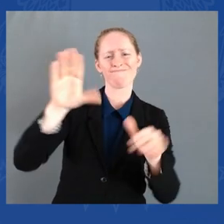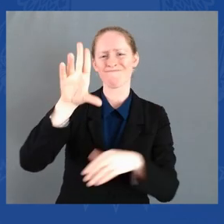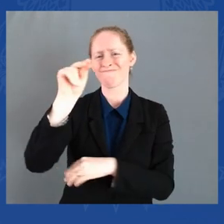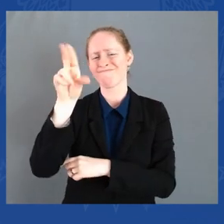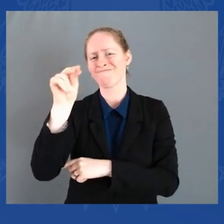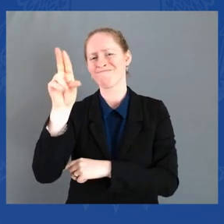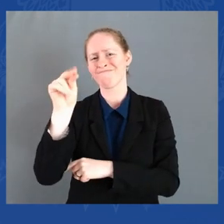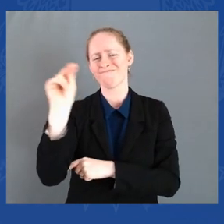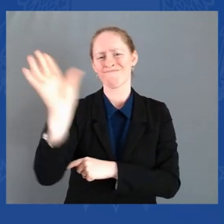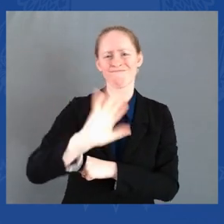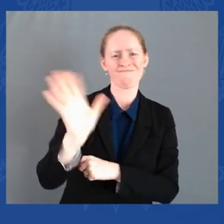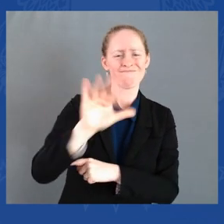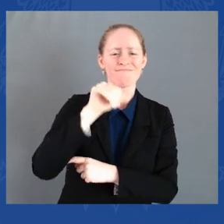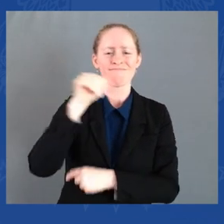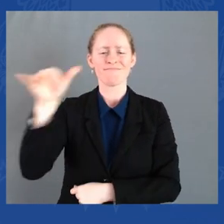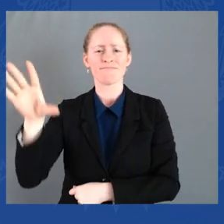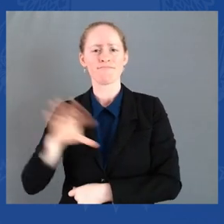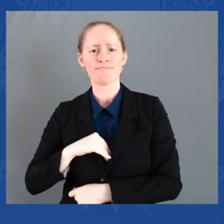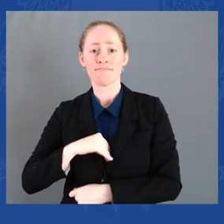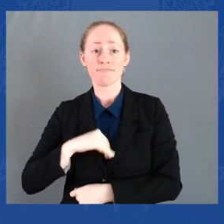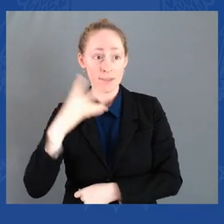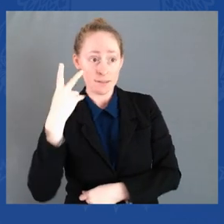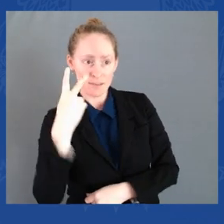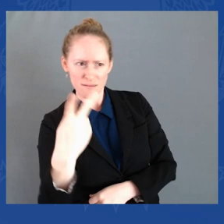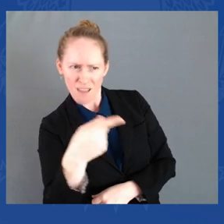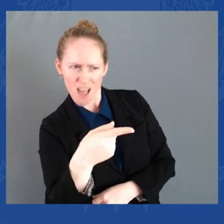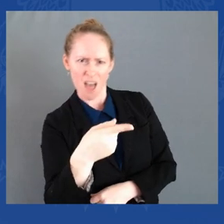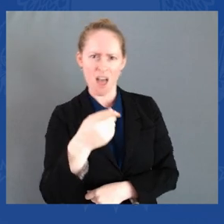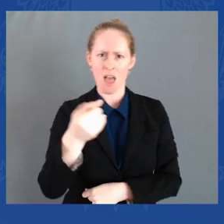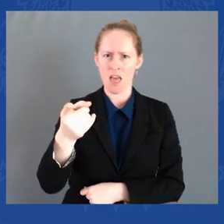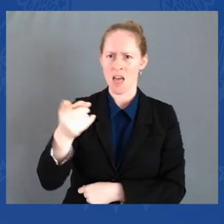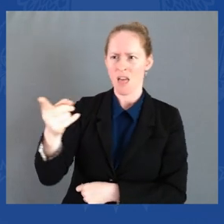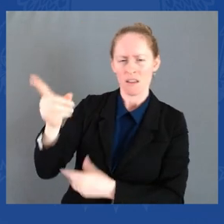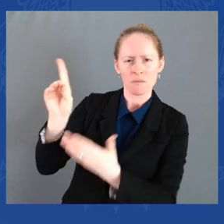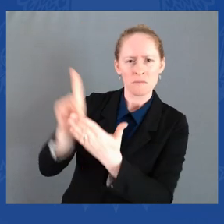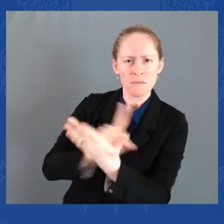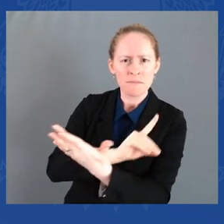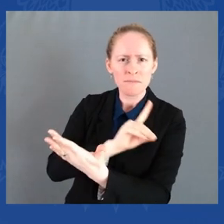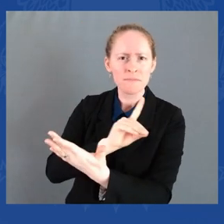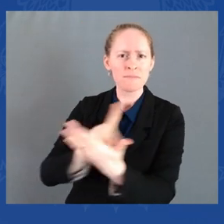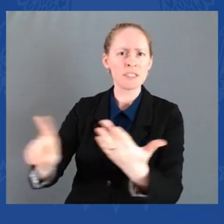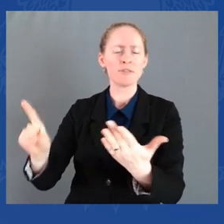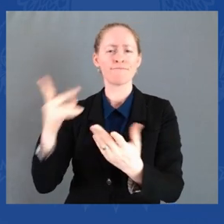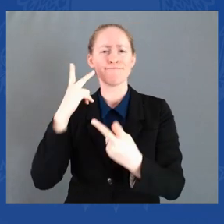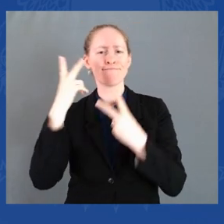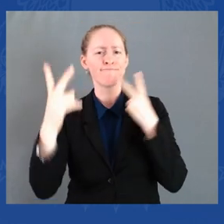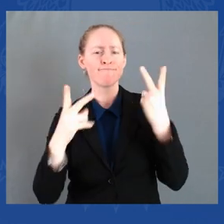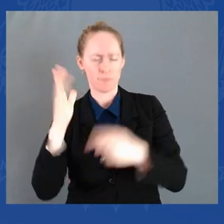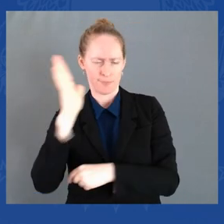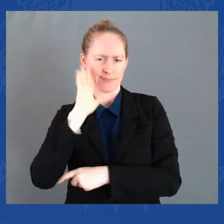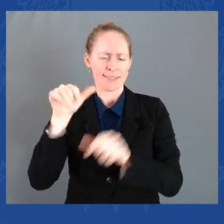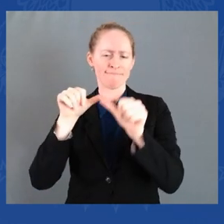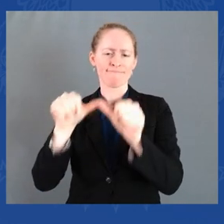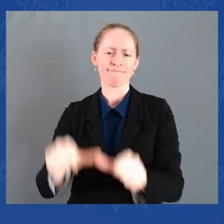occurs. And we must do everything in our power to end this epidemic